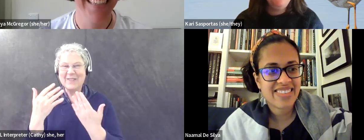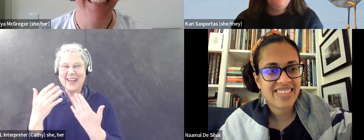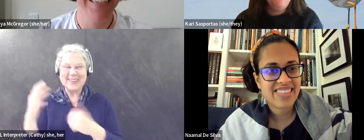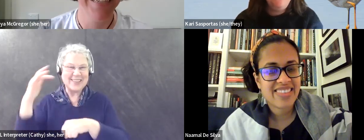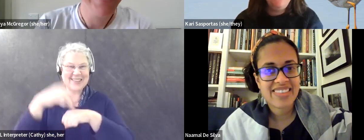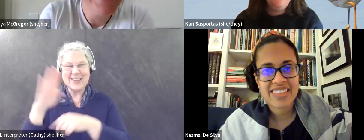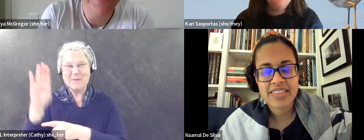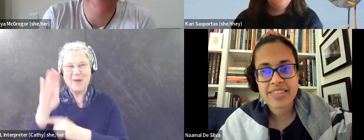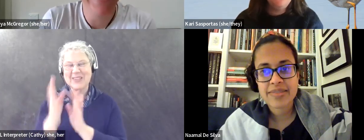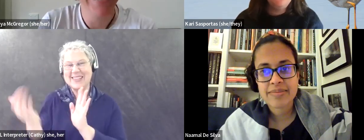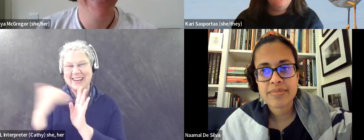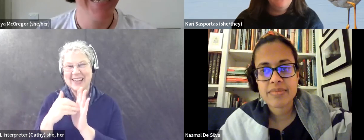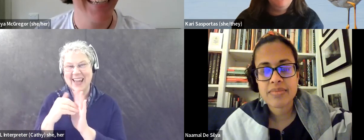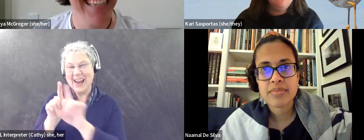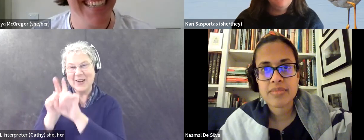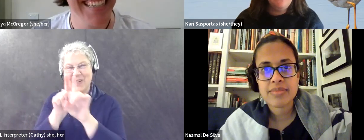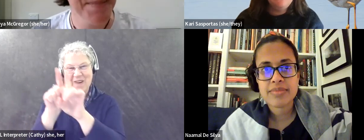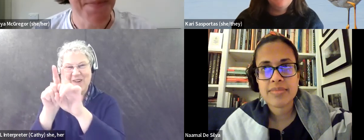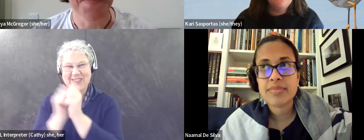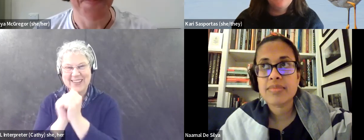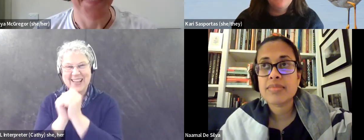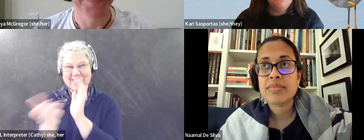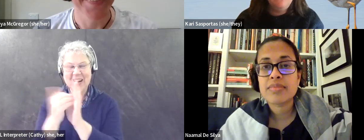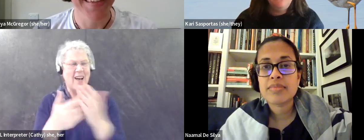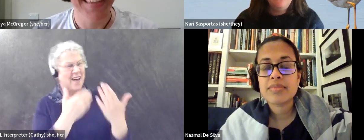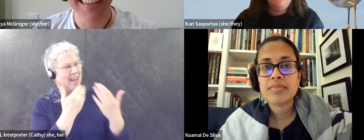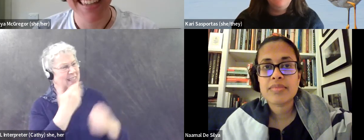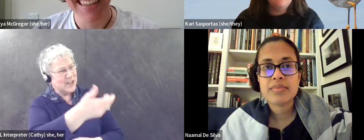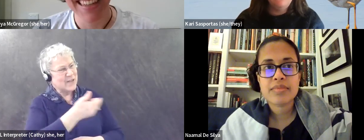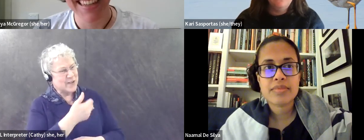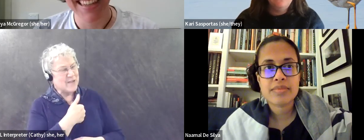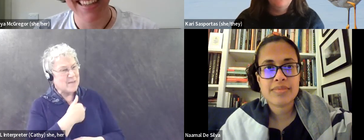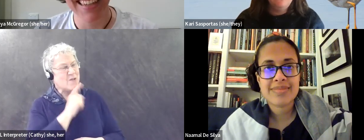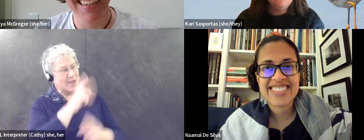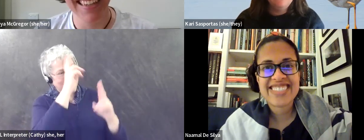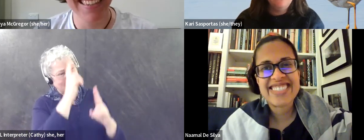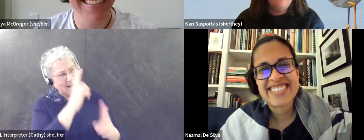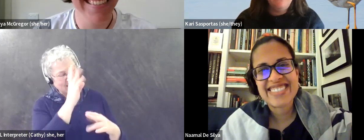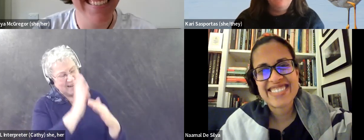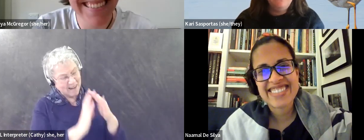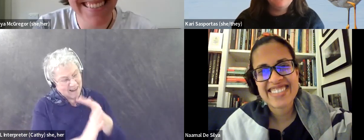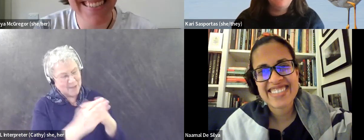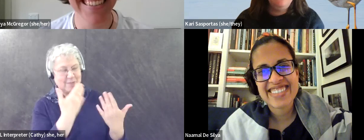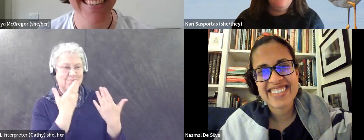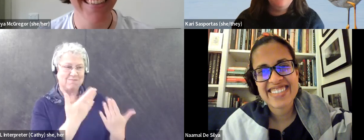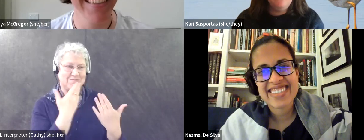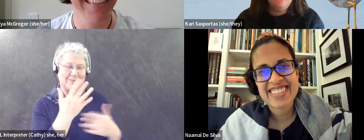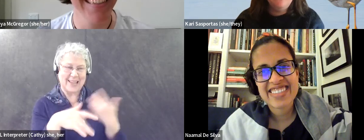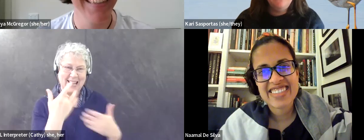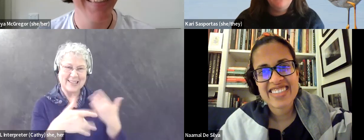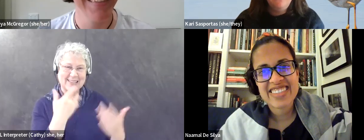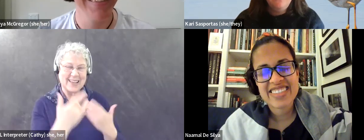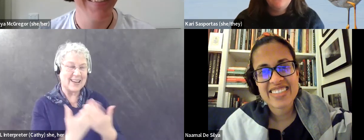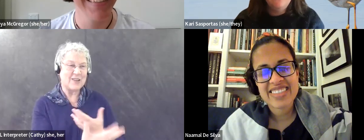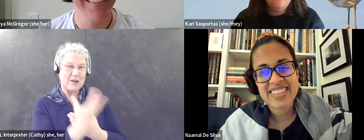Me too. And thank you so much for inviting me as a guest. This was really an honor and really humbling. And so I'm excited that I was able